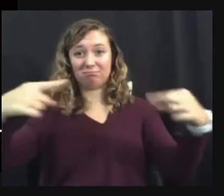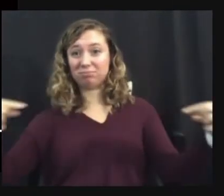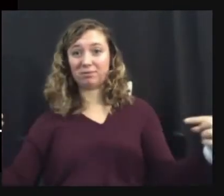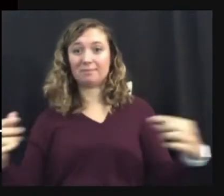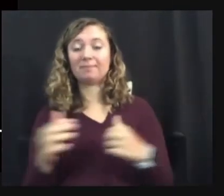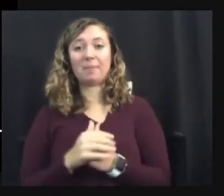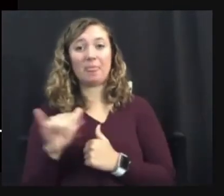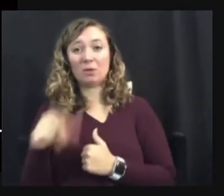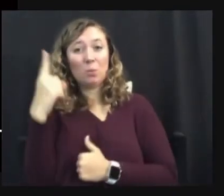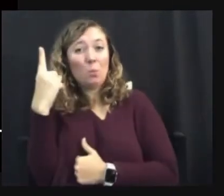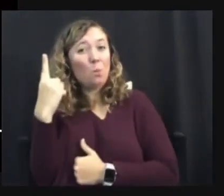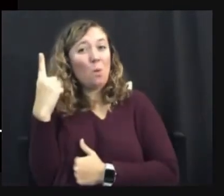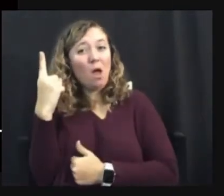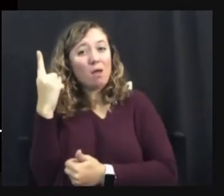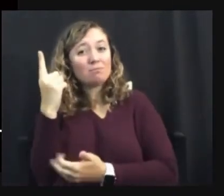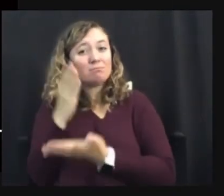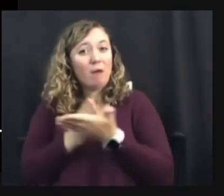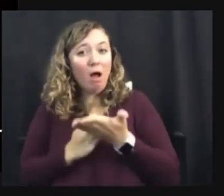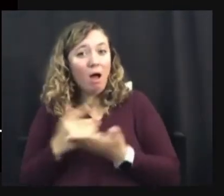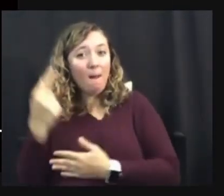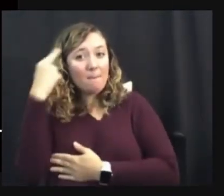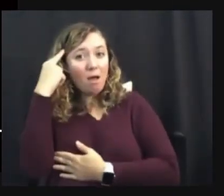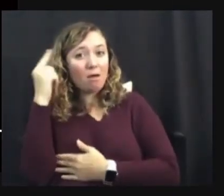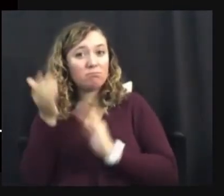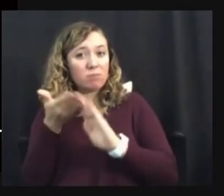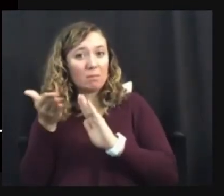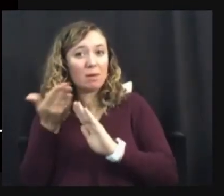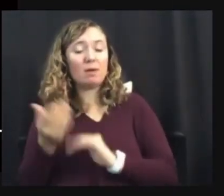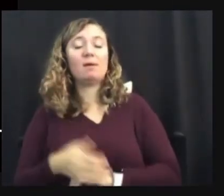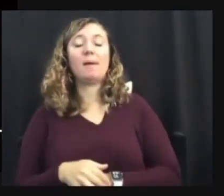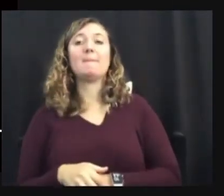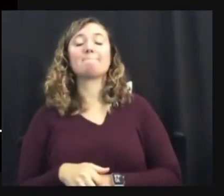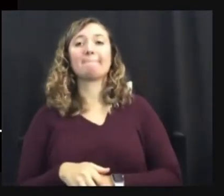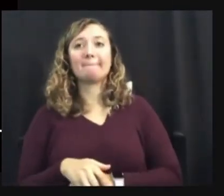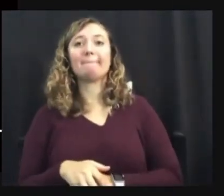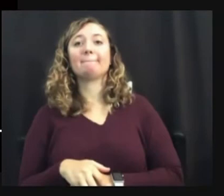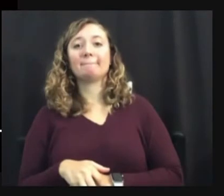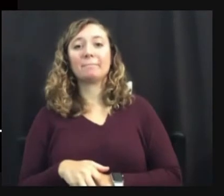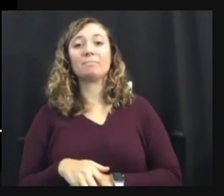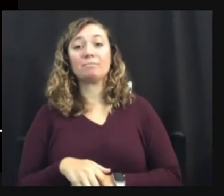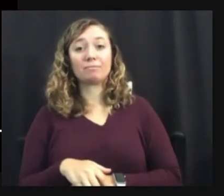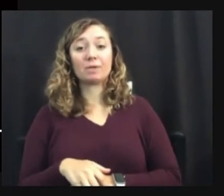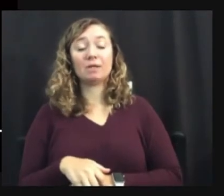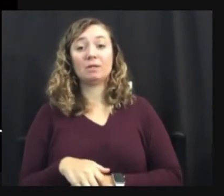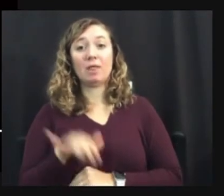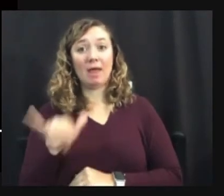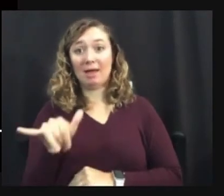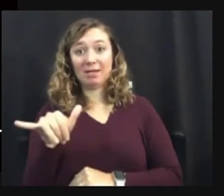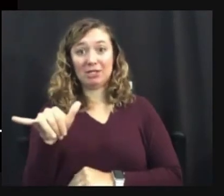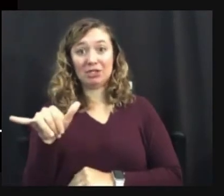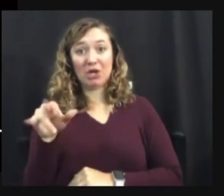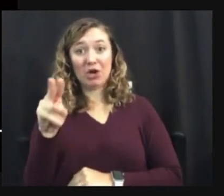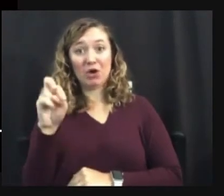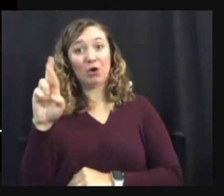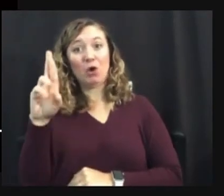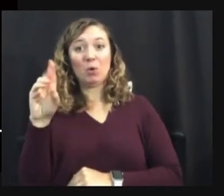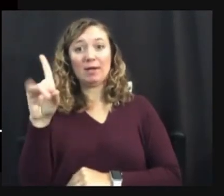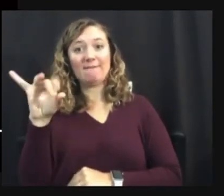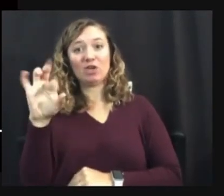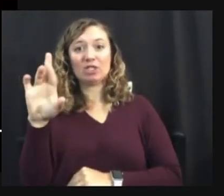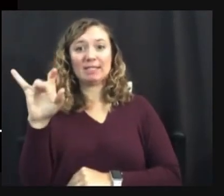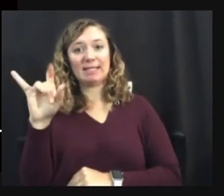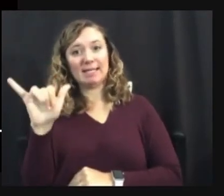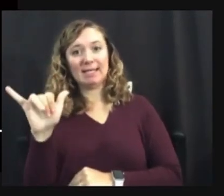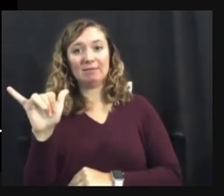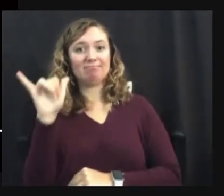aspect, right? So, so this is neurodiversity right here, right? And,